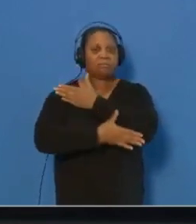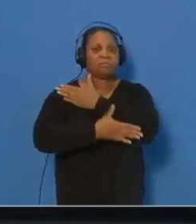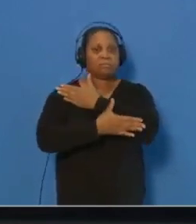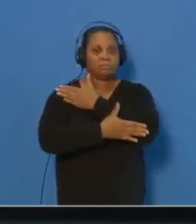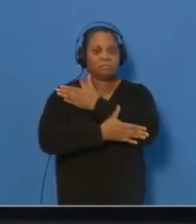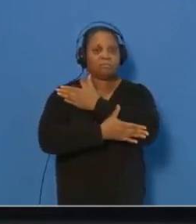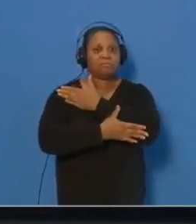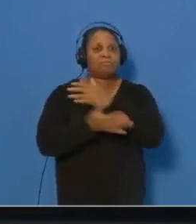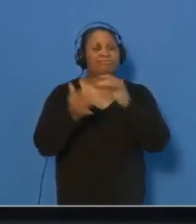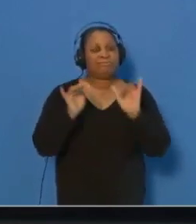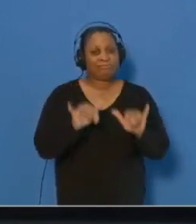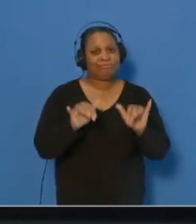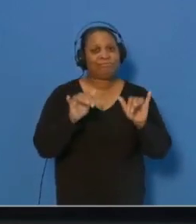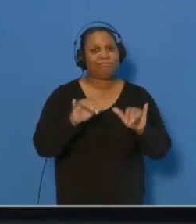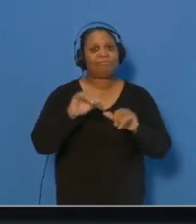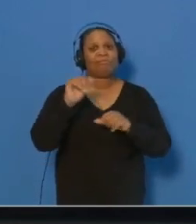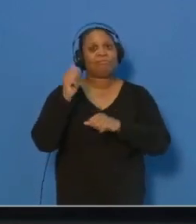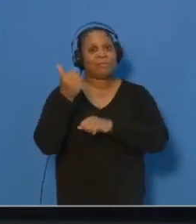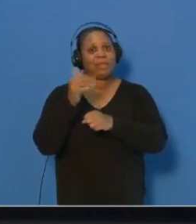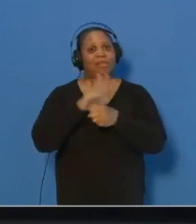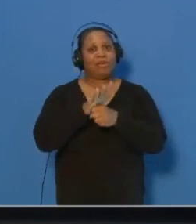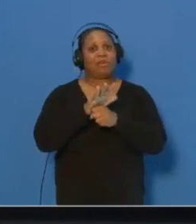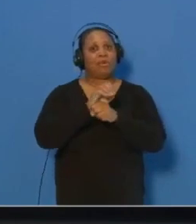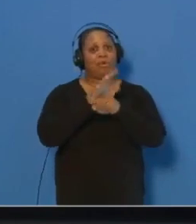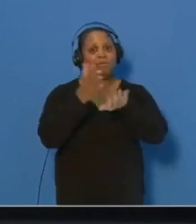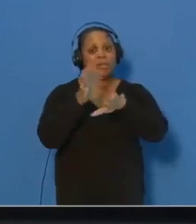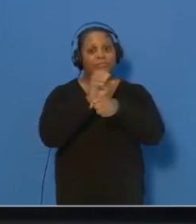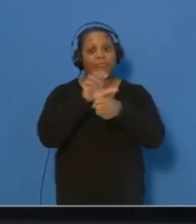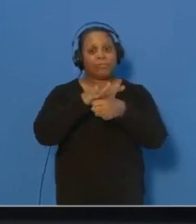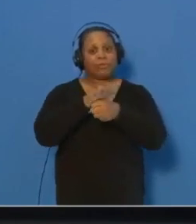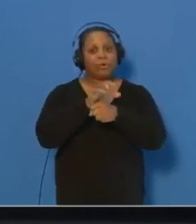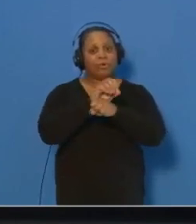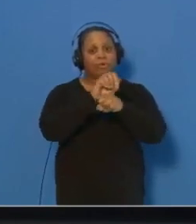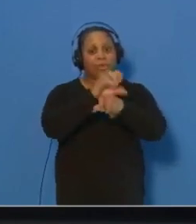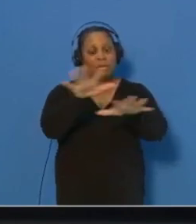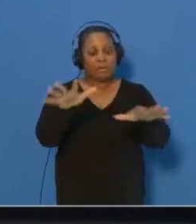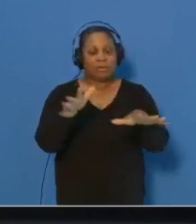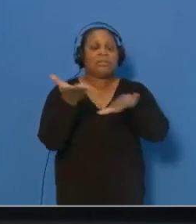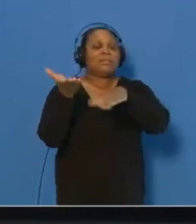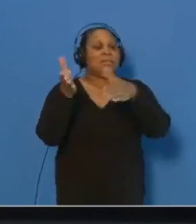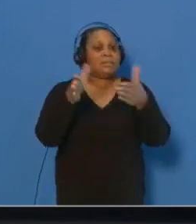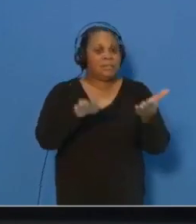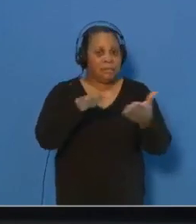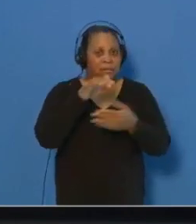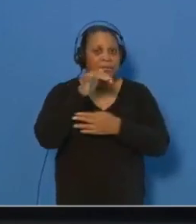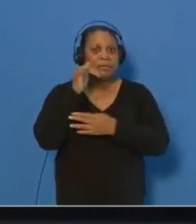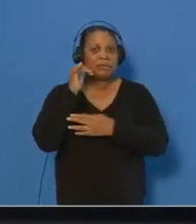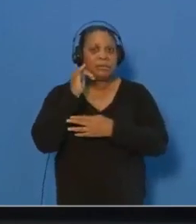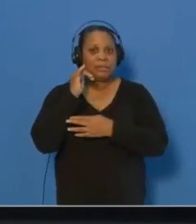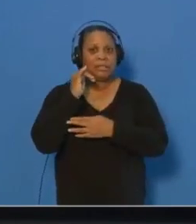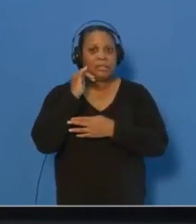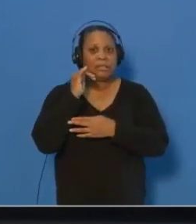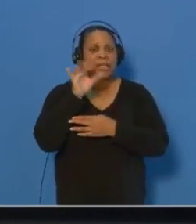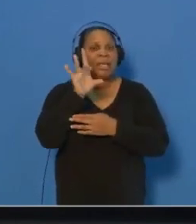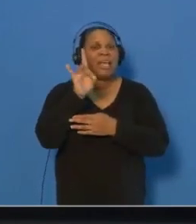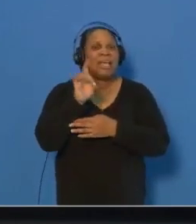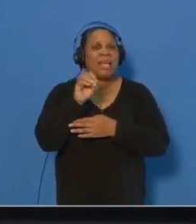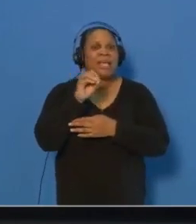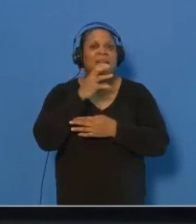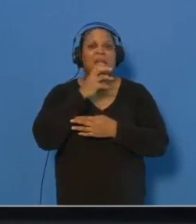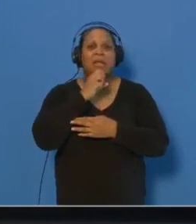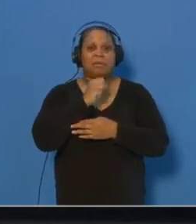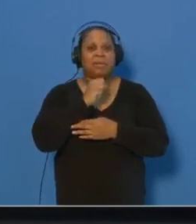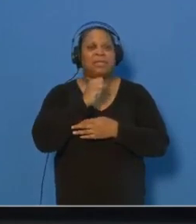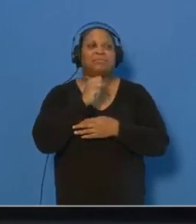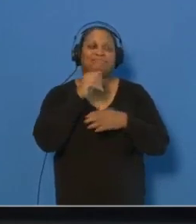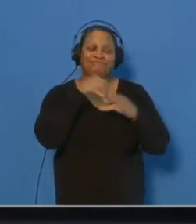we had yet another COVID-19 related death today. On this occasion, it was an 80-year-old male who